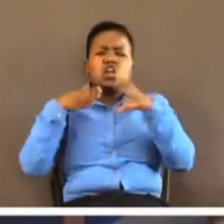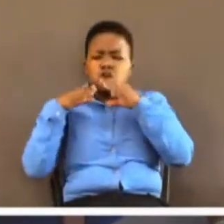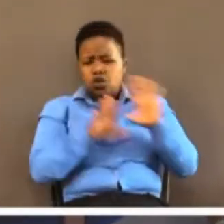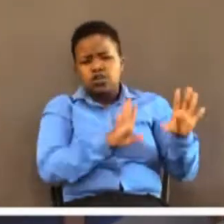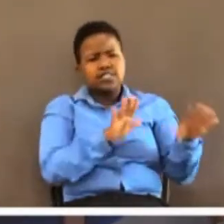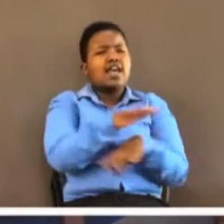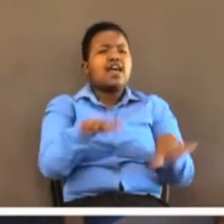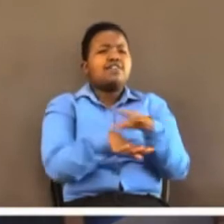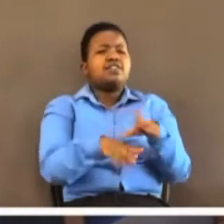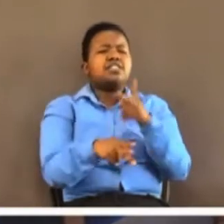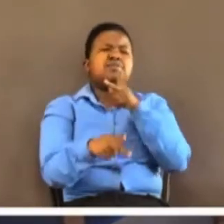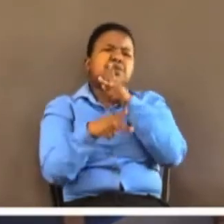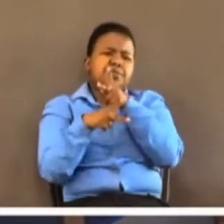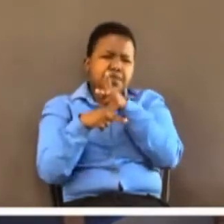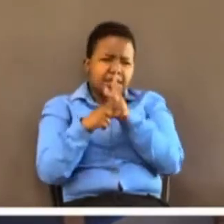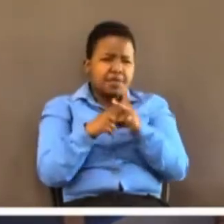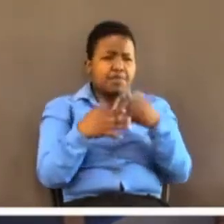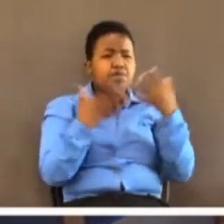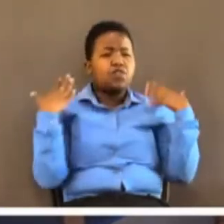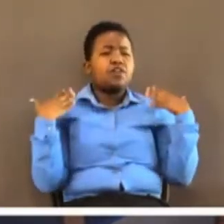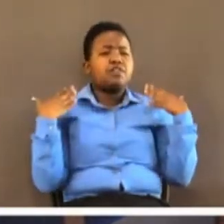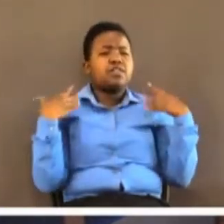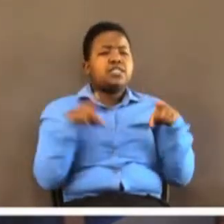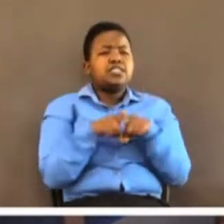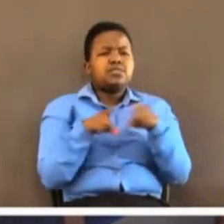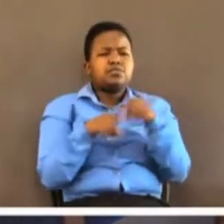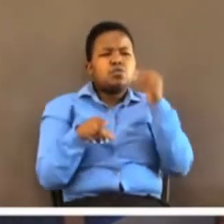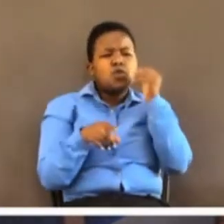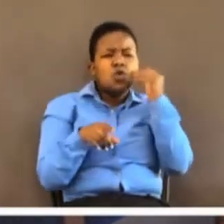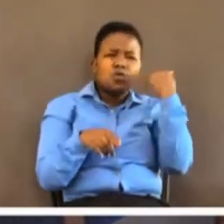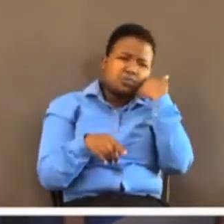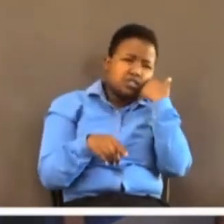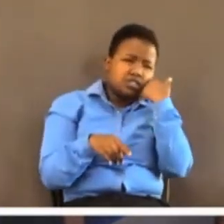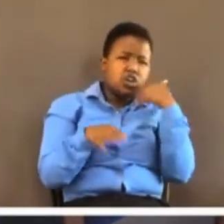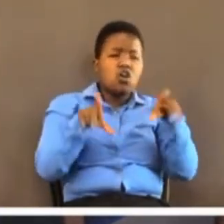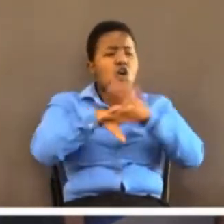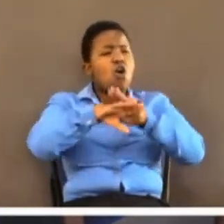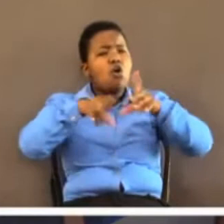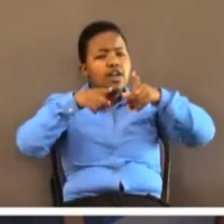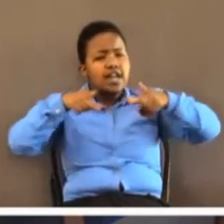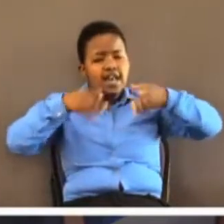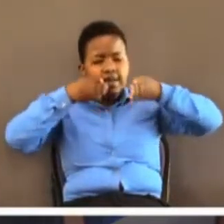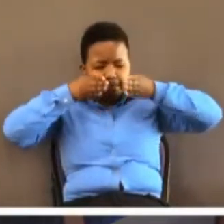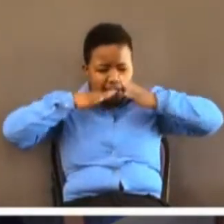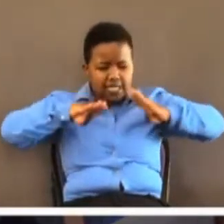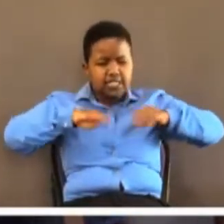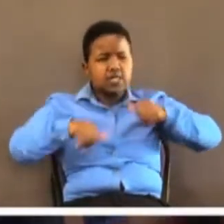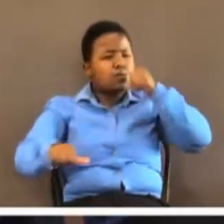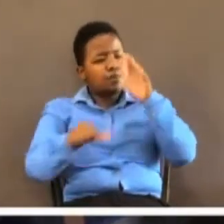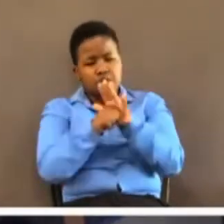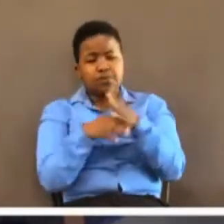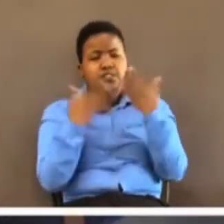they would keep forever. And they were homesick for the land and the blessing God had promised them.